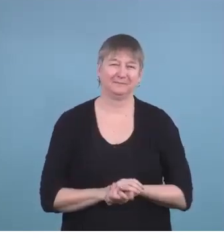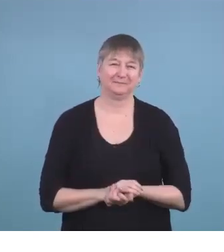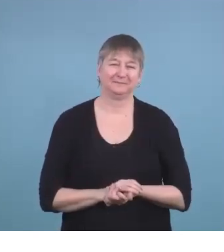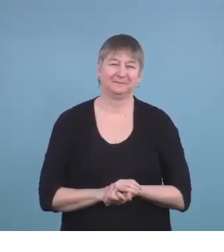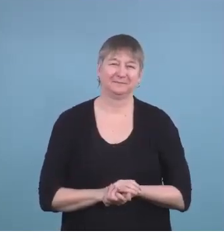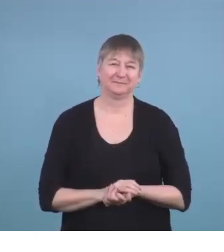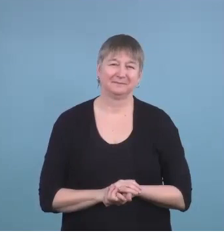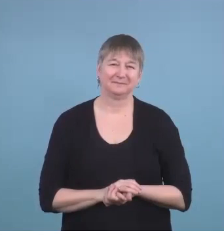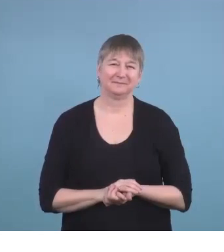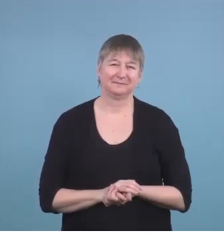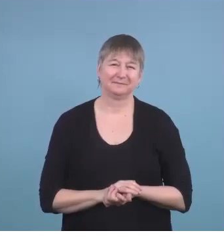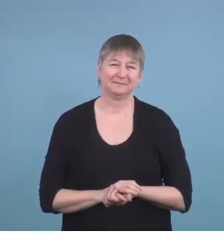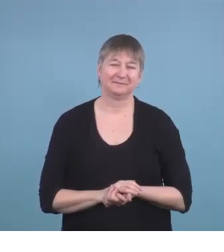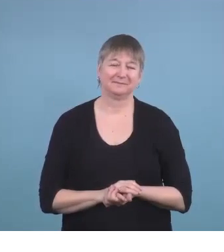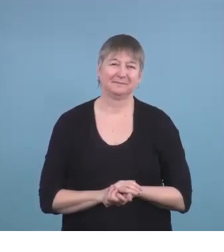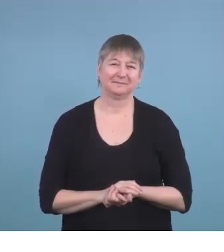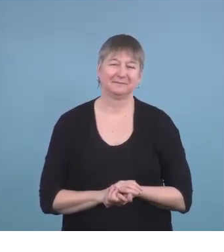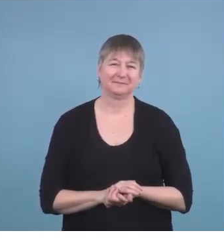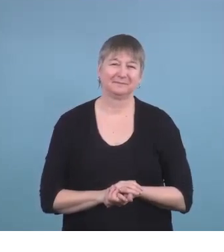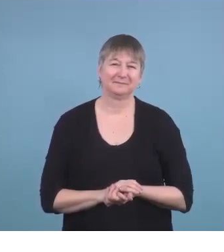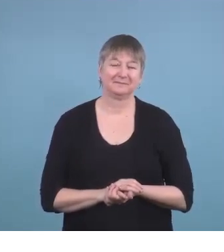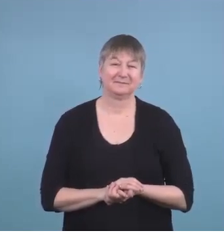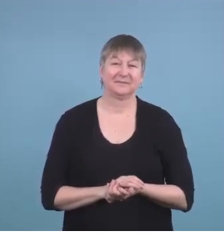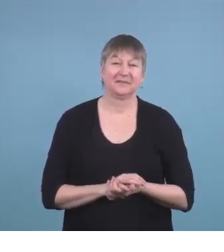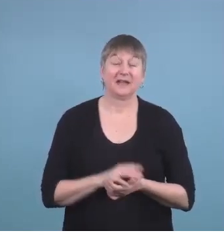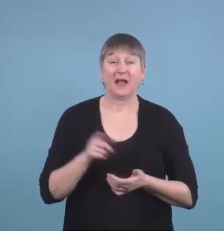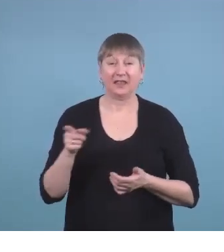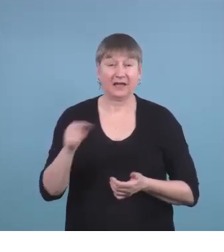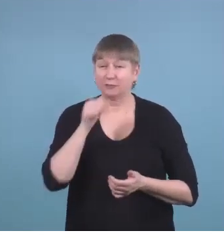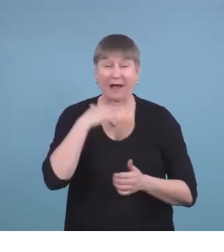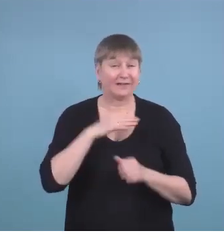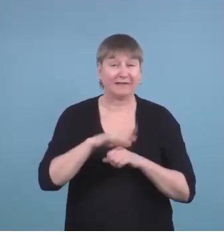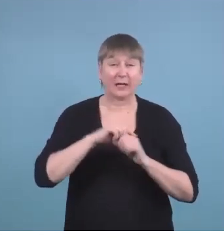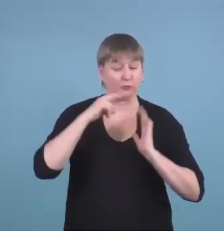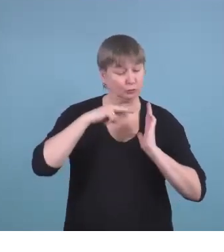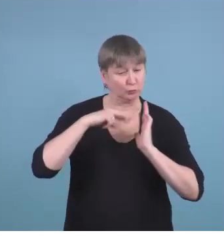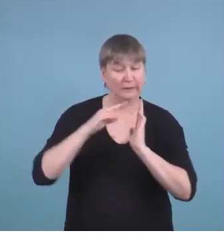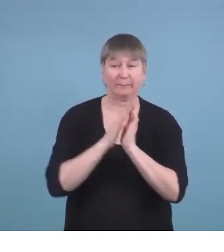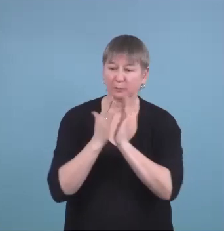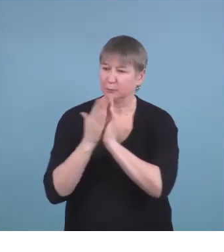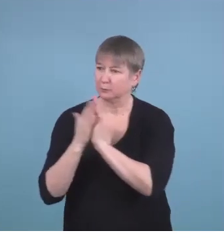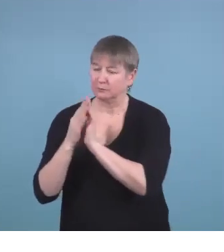So they don't have time to read enough novels and keep up with their homework.